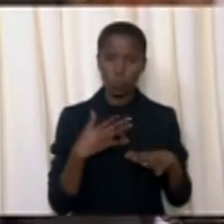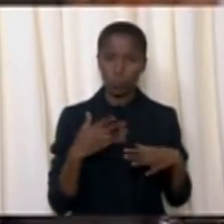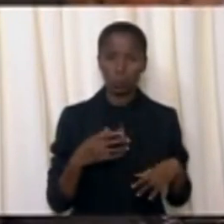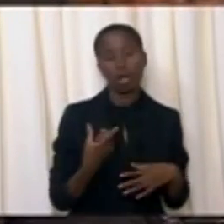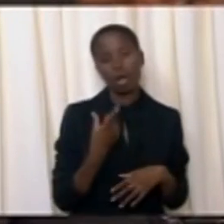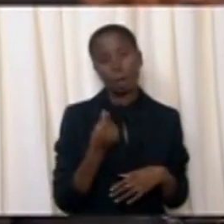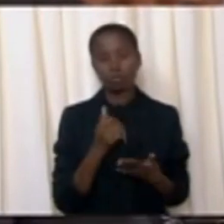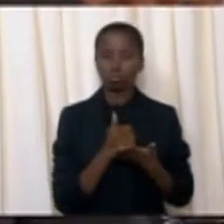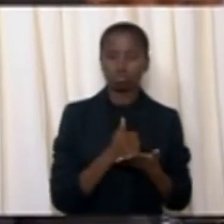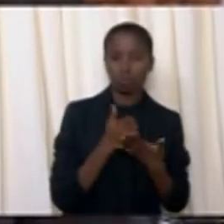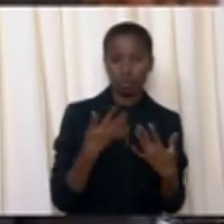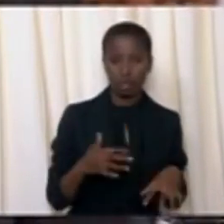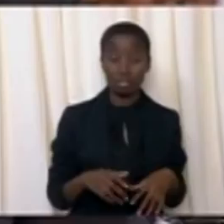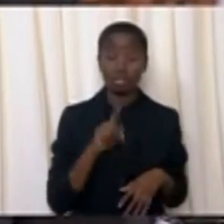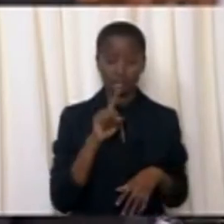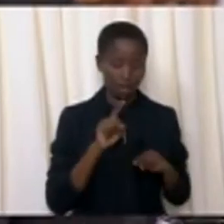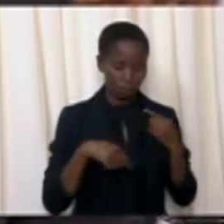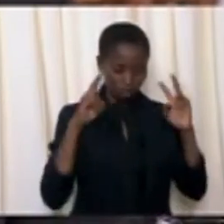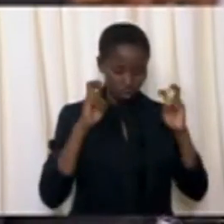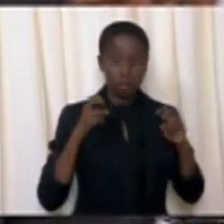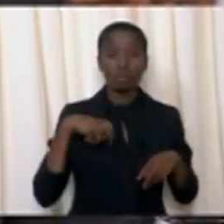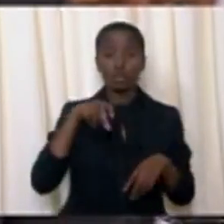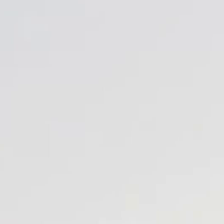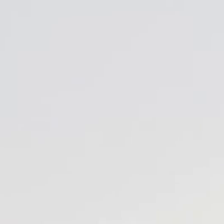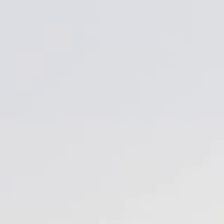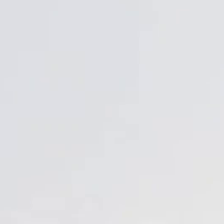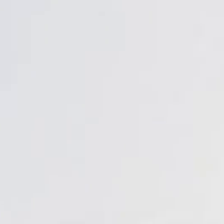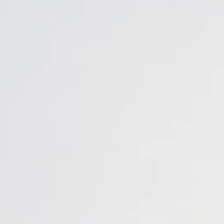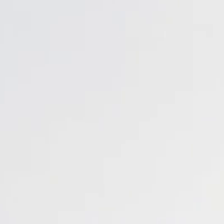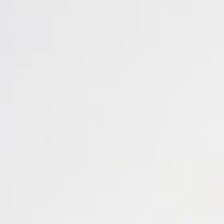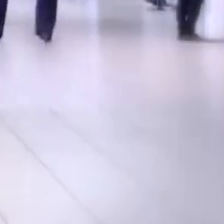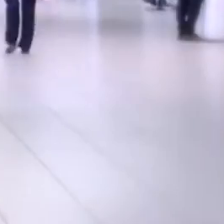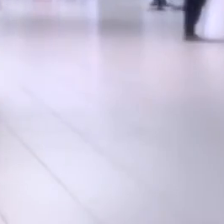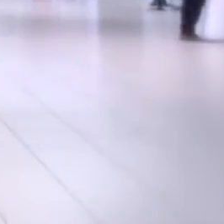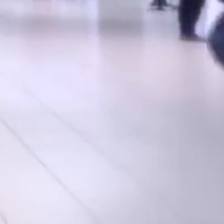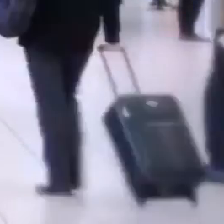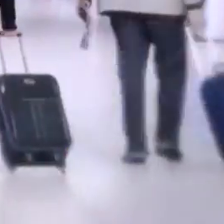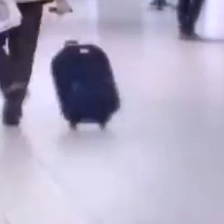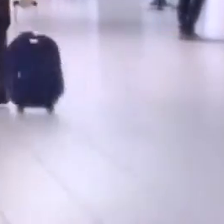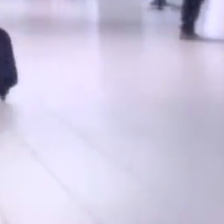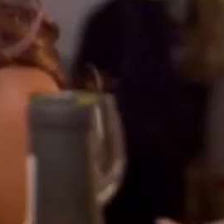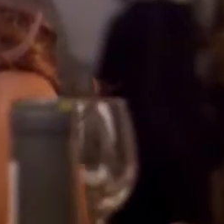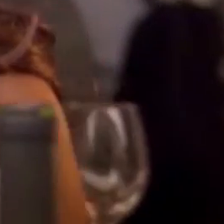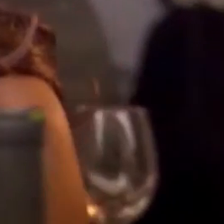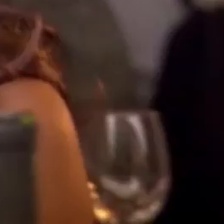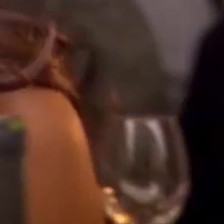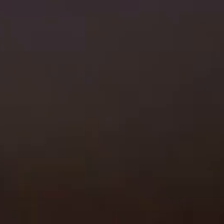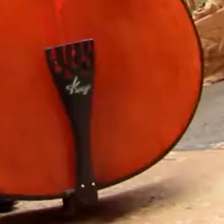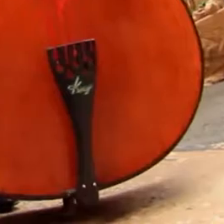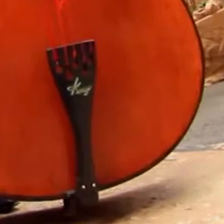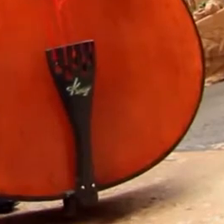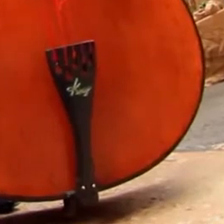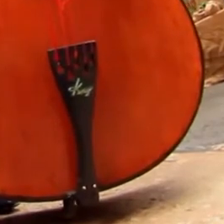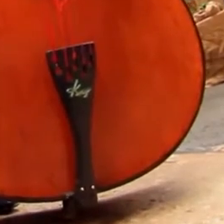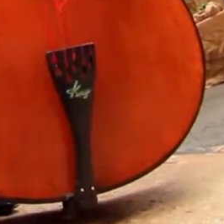regard to tourism, Houteng receives the largest number of foreign tourists tourists who come into our country. That is